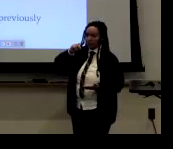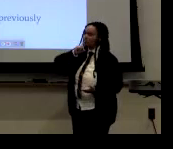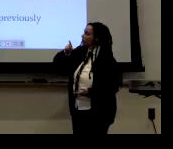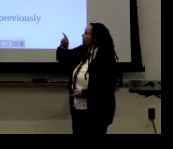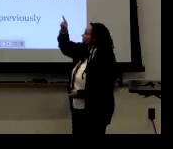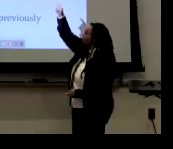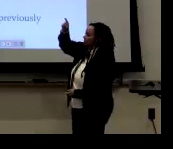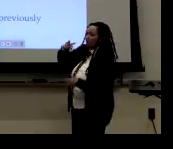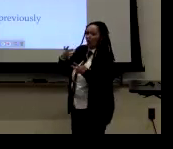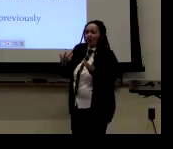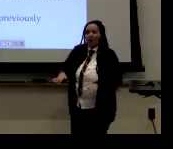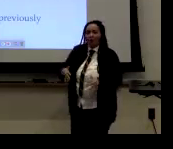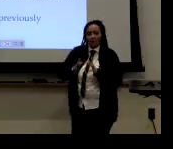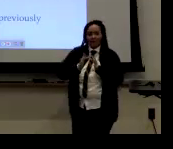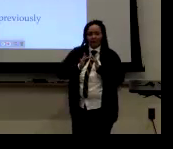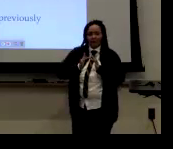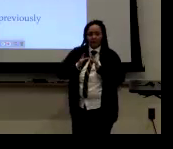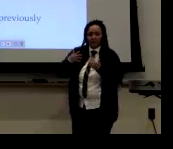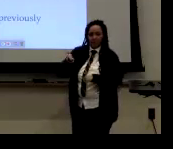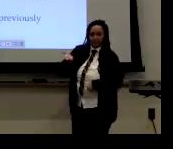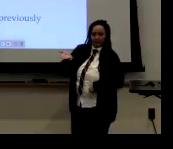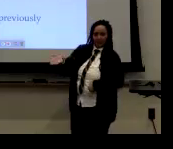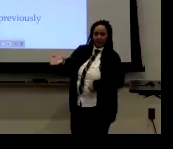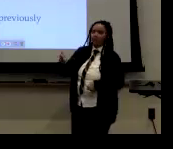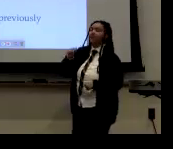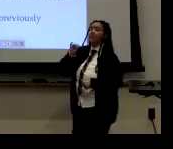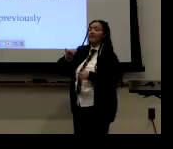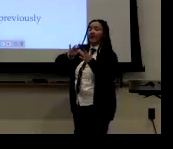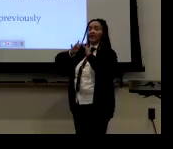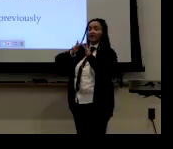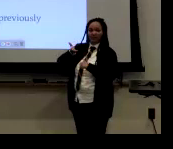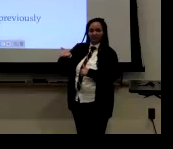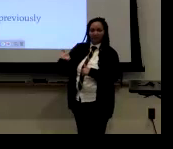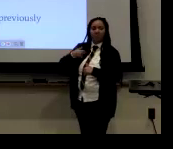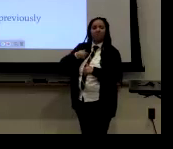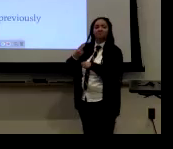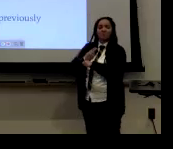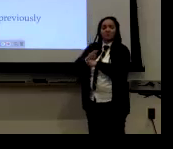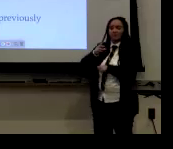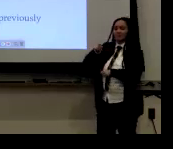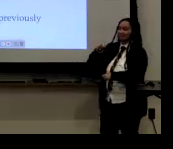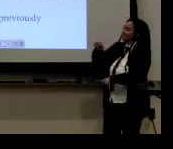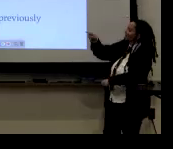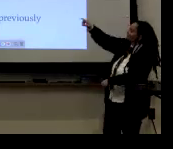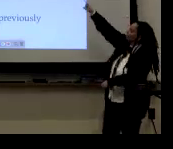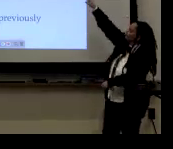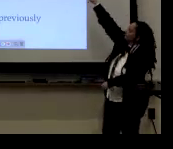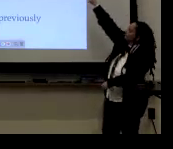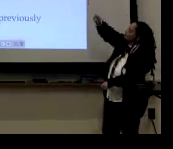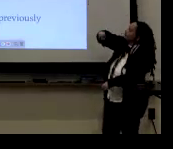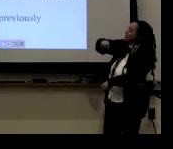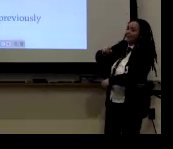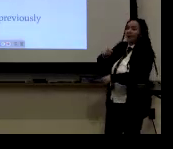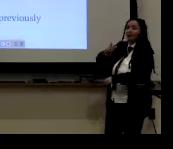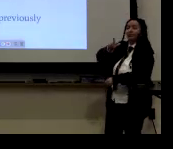So I didn't collect. I already found the data there. I found my source on the internet.